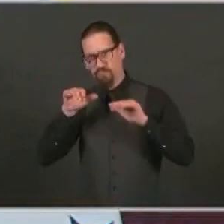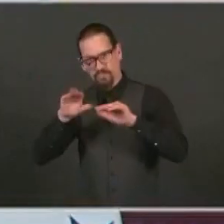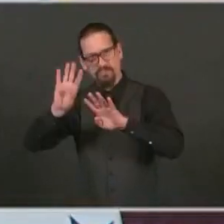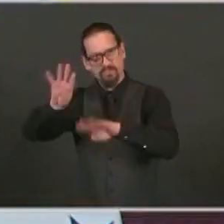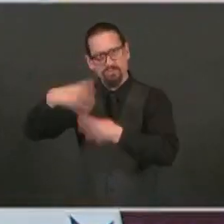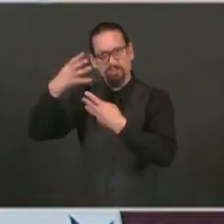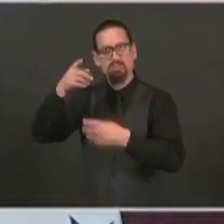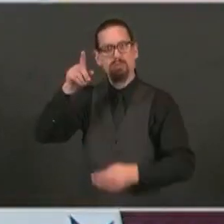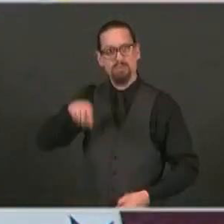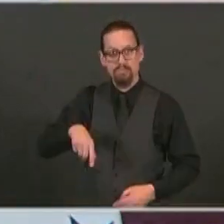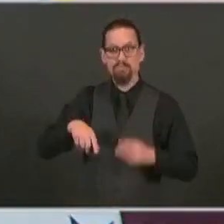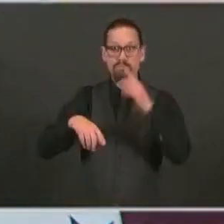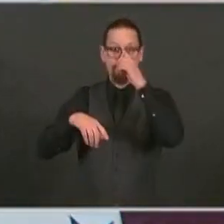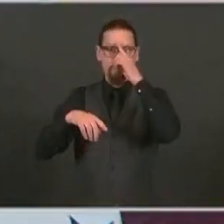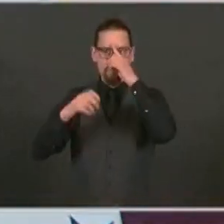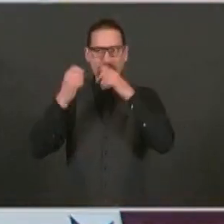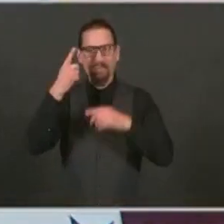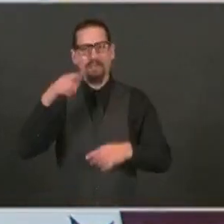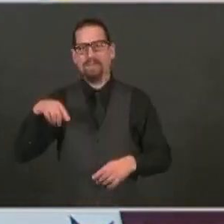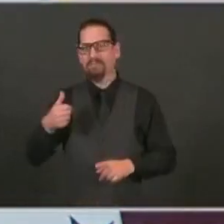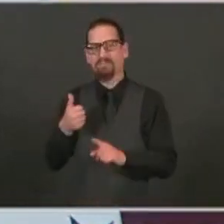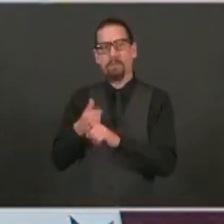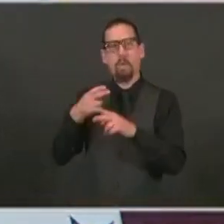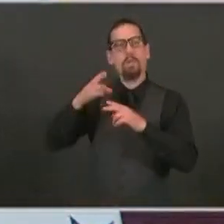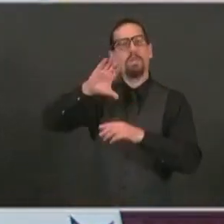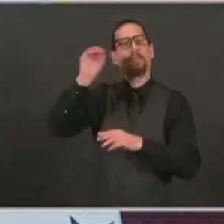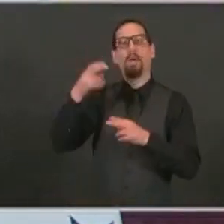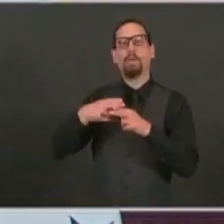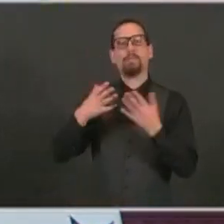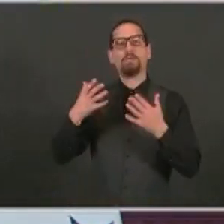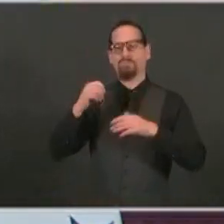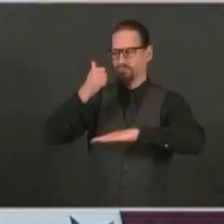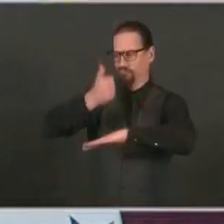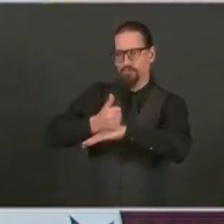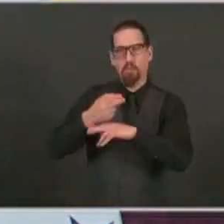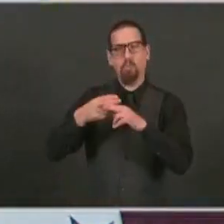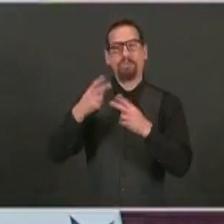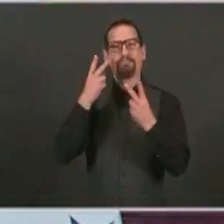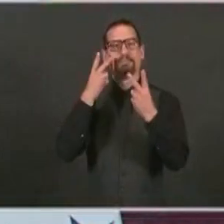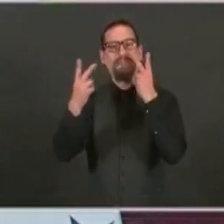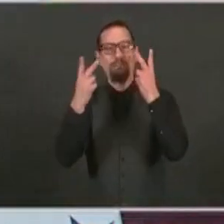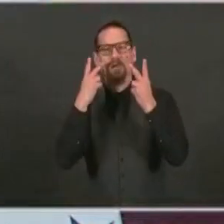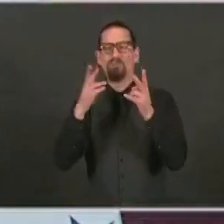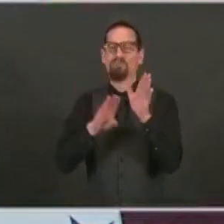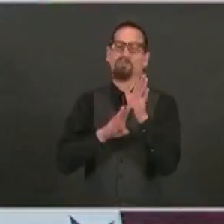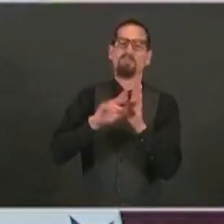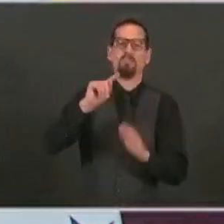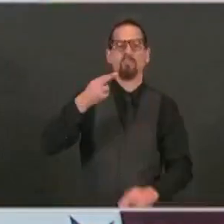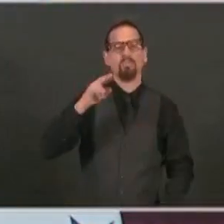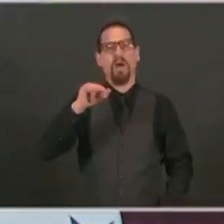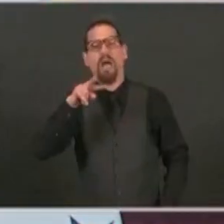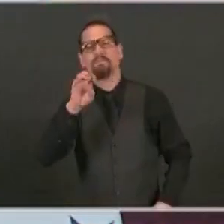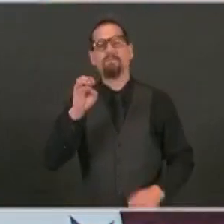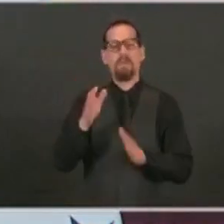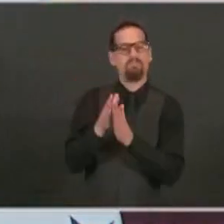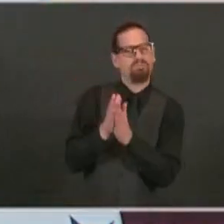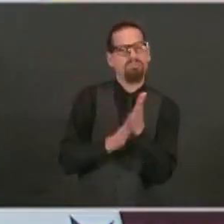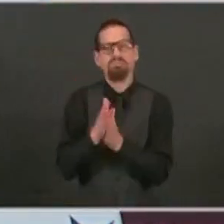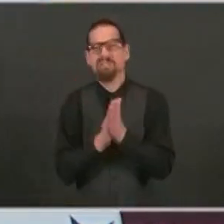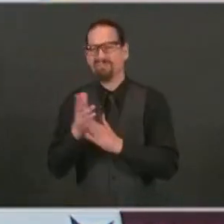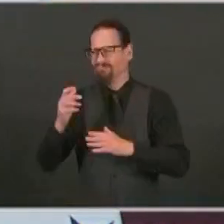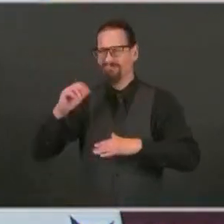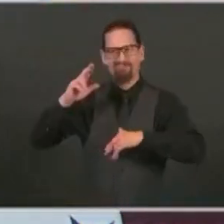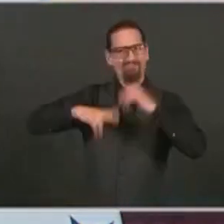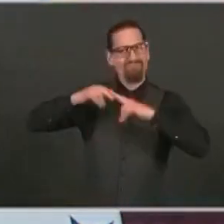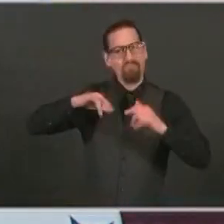It's a fantastic website. It's awesome. It's built by Rhode Island for Rhode Island.